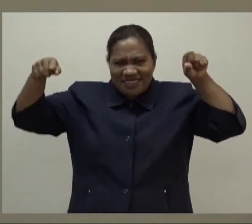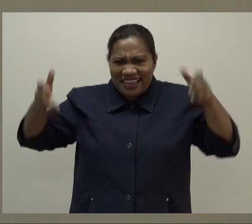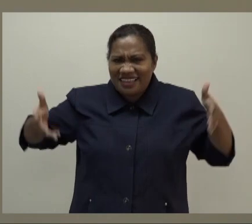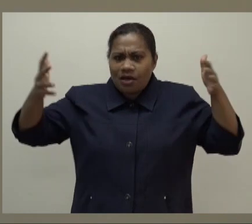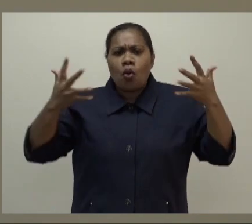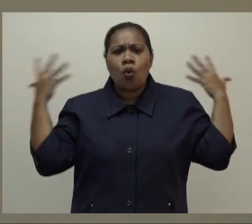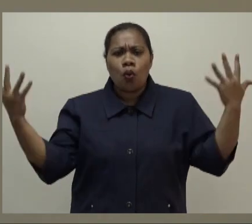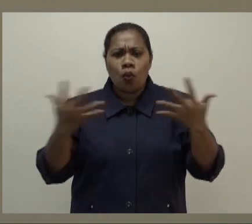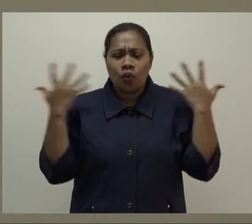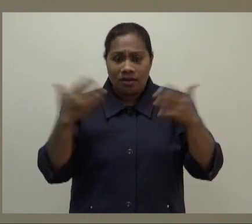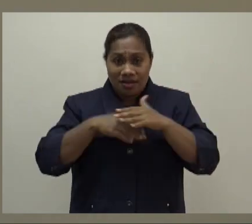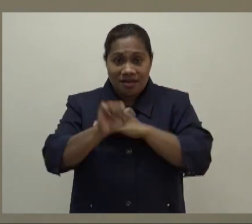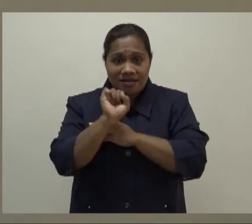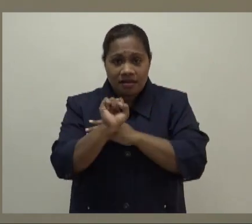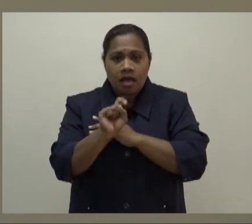so much ventilation.